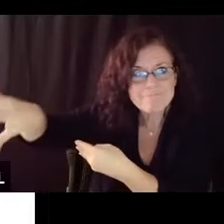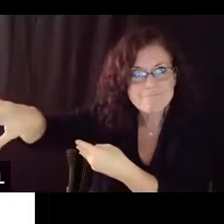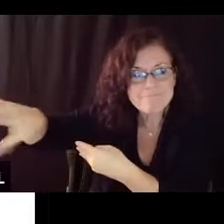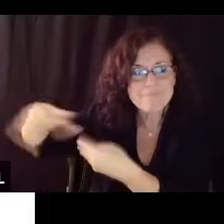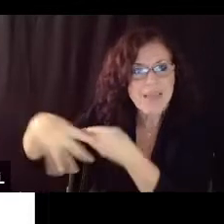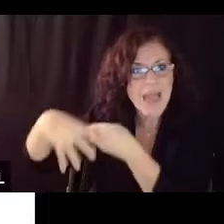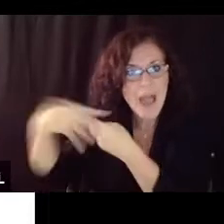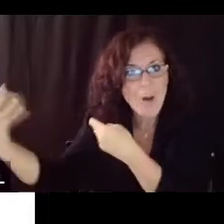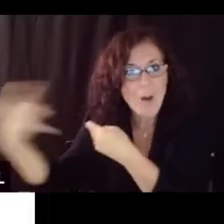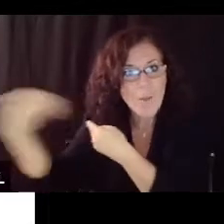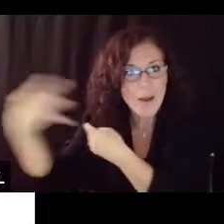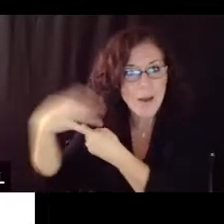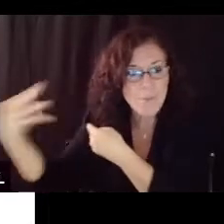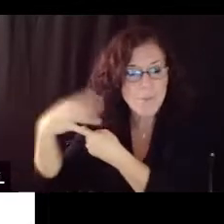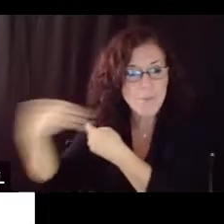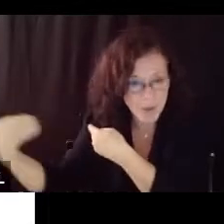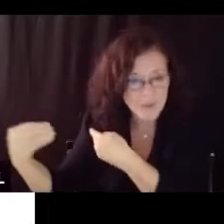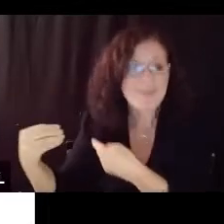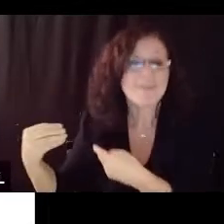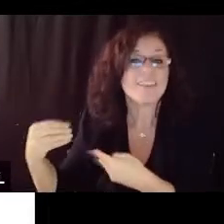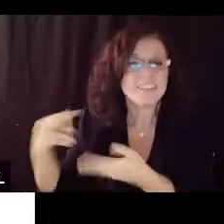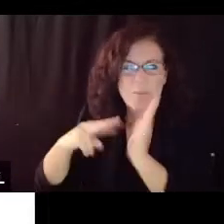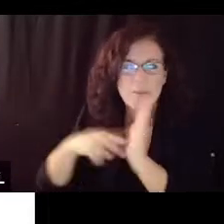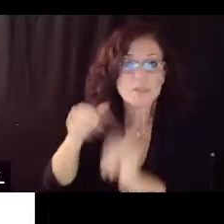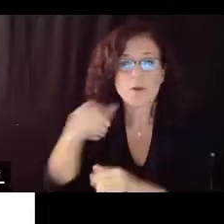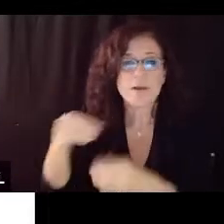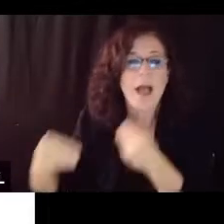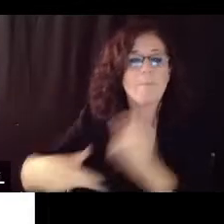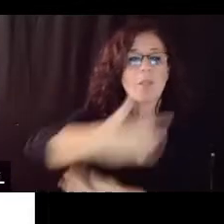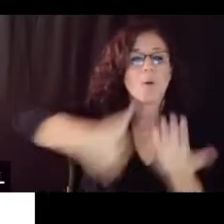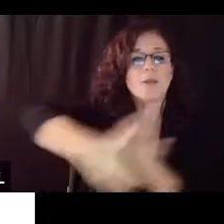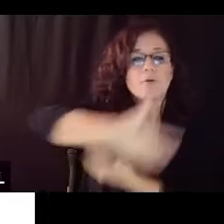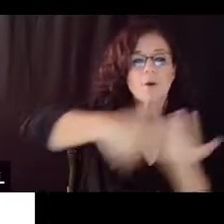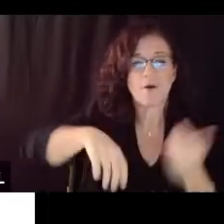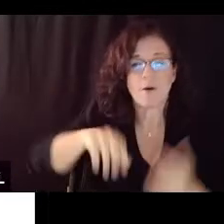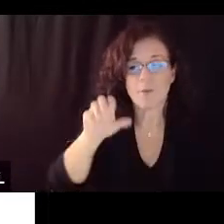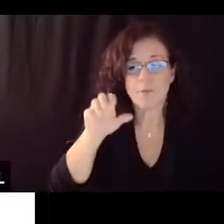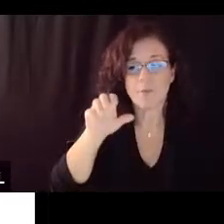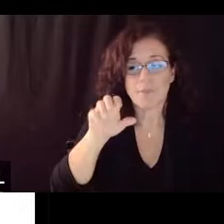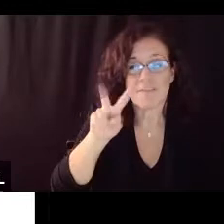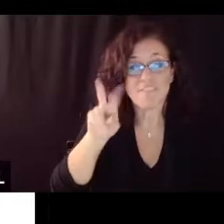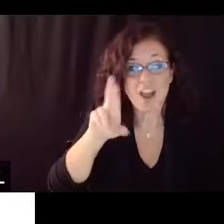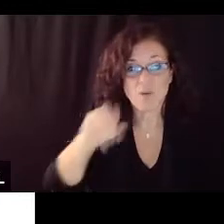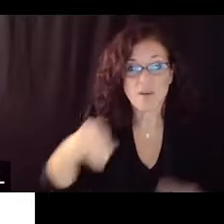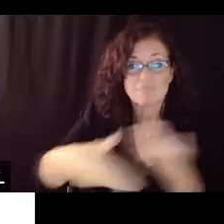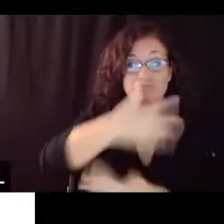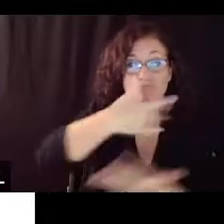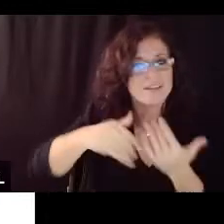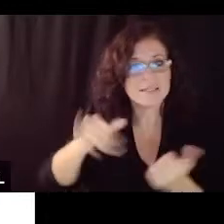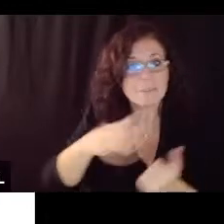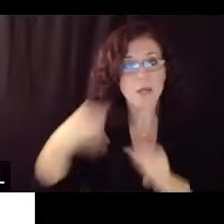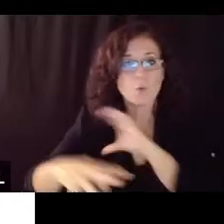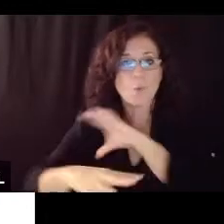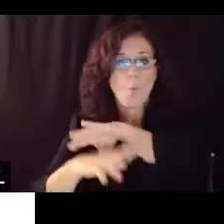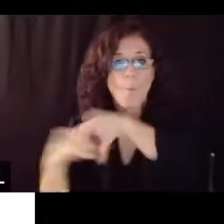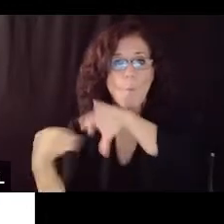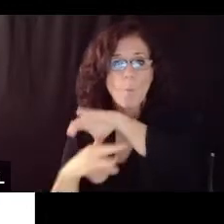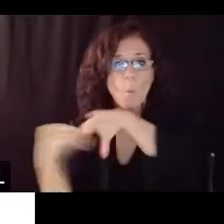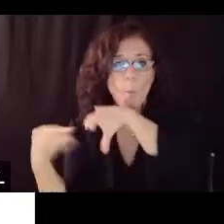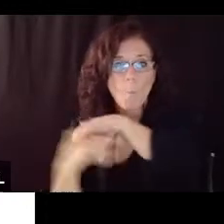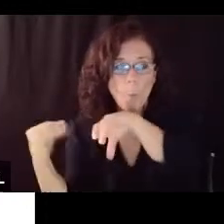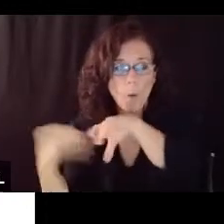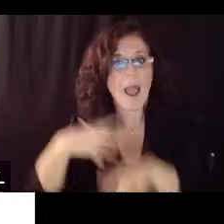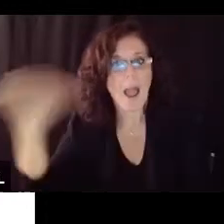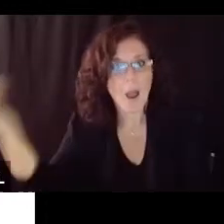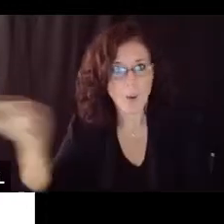in the room if a kid is sick but we're rather suctioning air out of the room to try and get the virus out we can get all of those rooms up